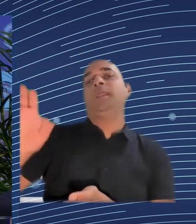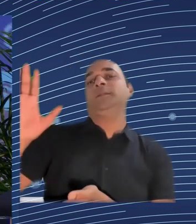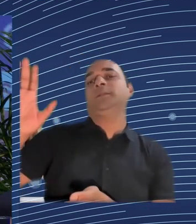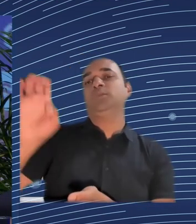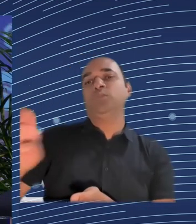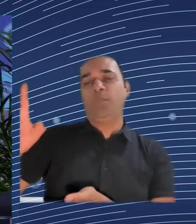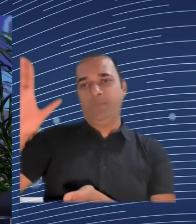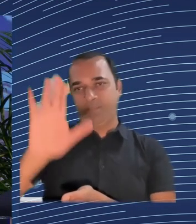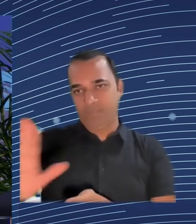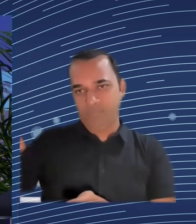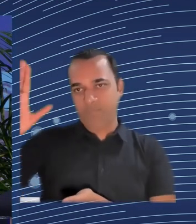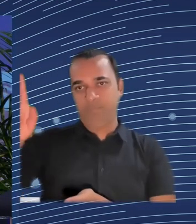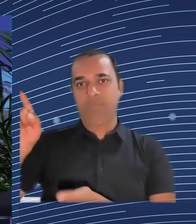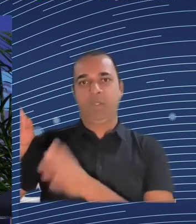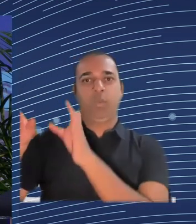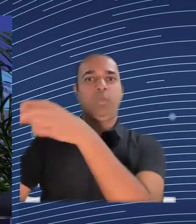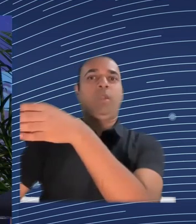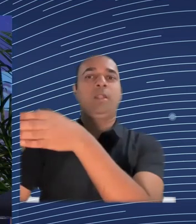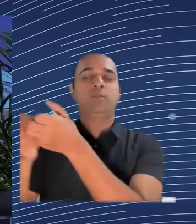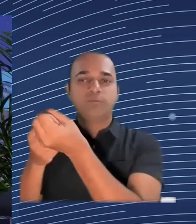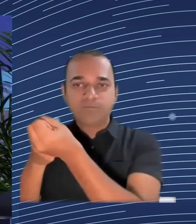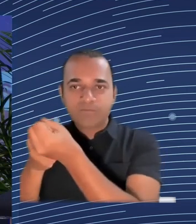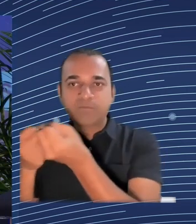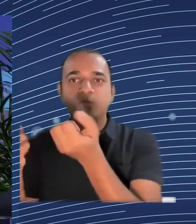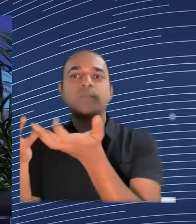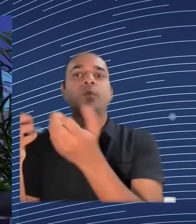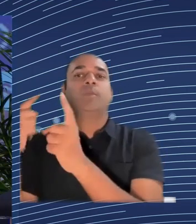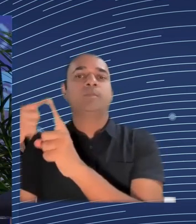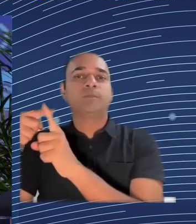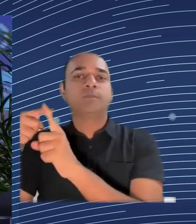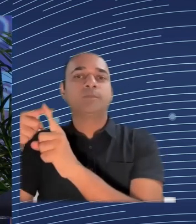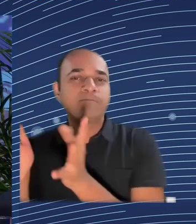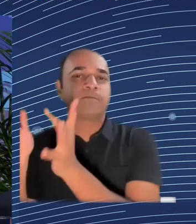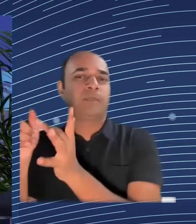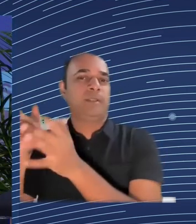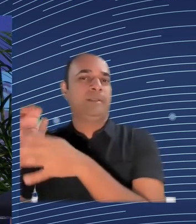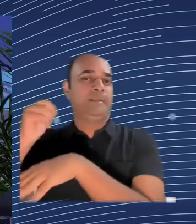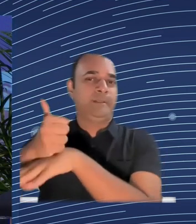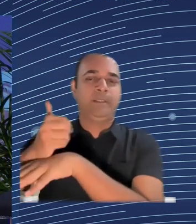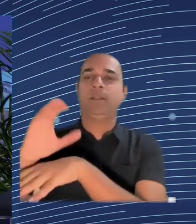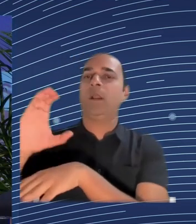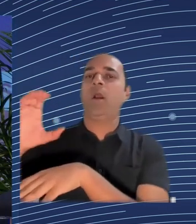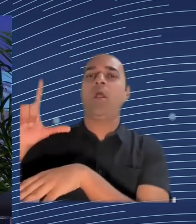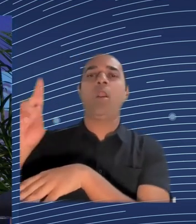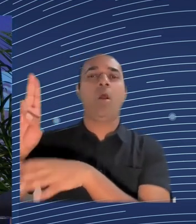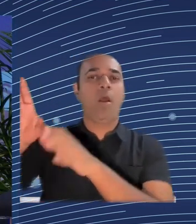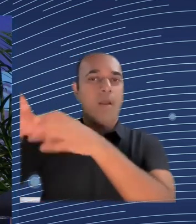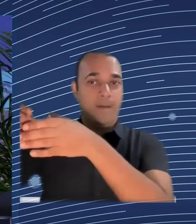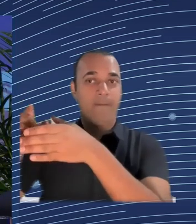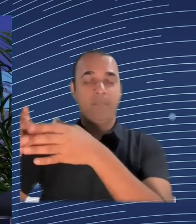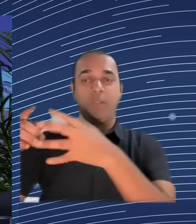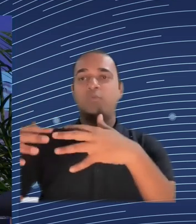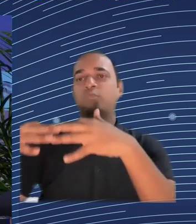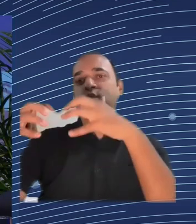structure of the scope of the objective of the cohesion policy. Maybe adding up to it, I don't know, catching or keeping up with the transformation